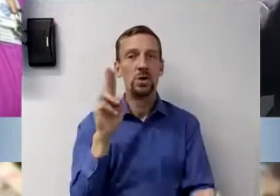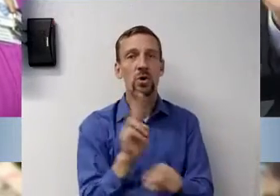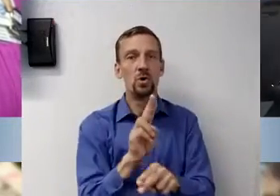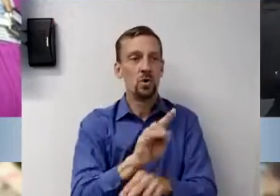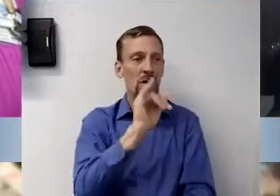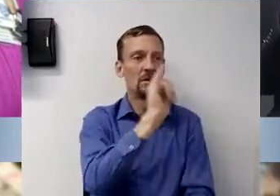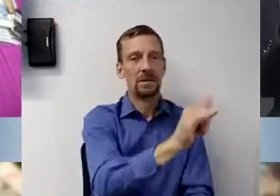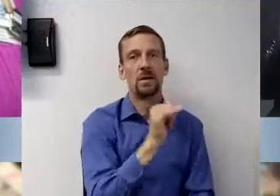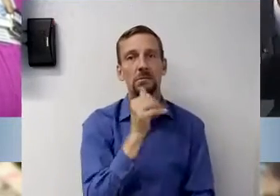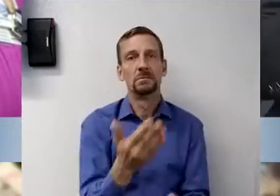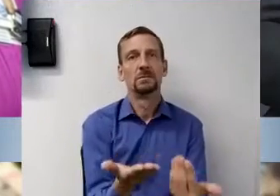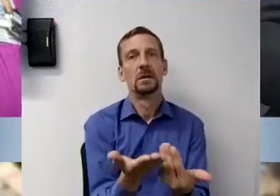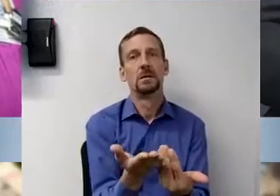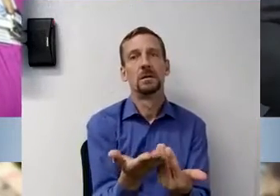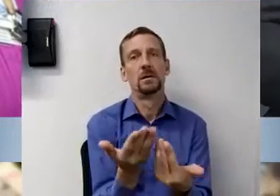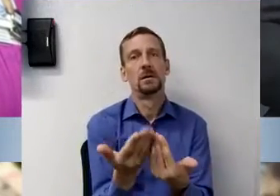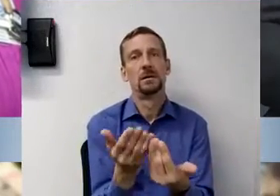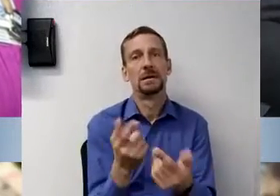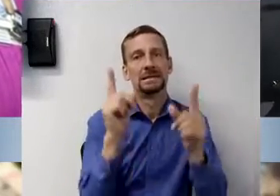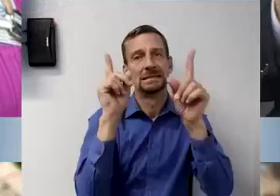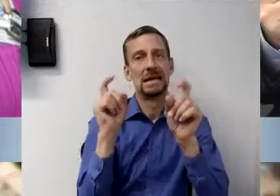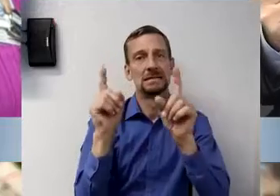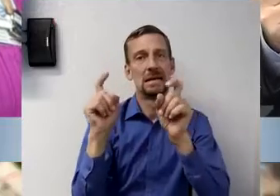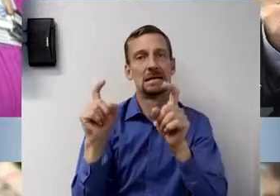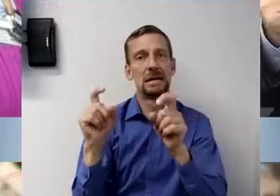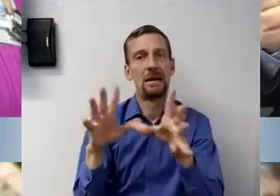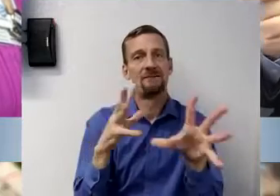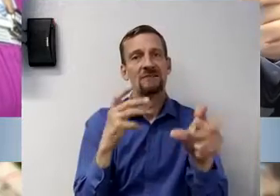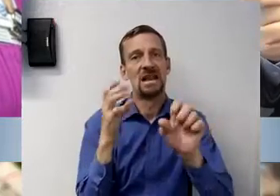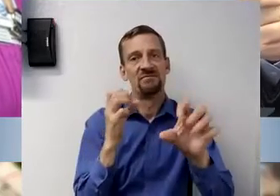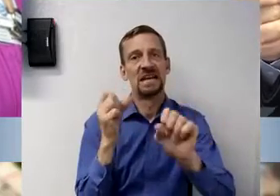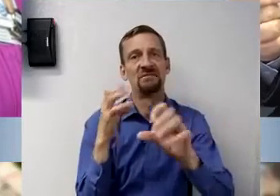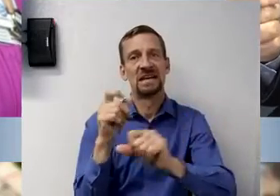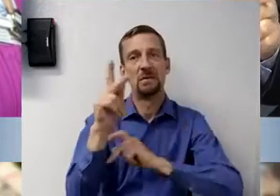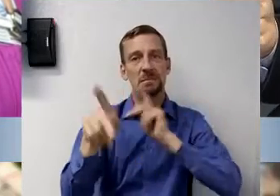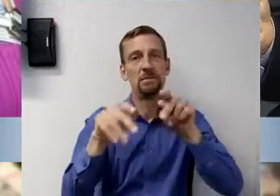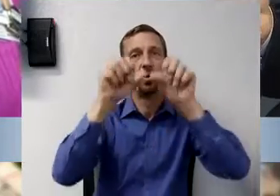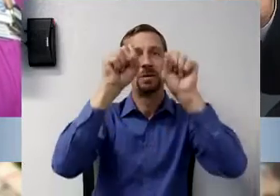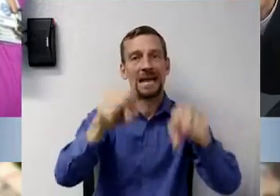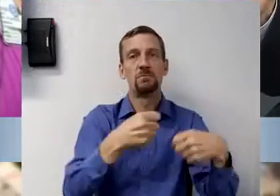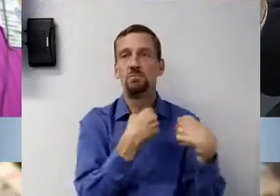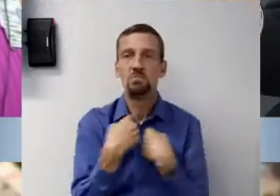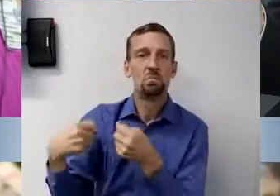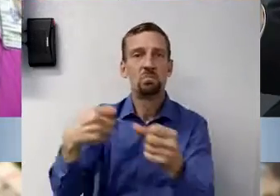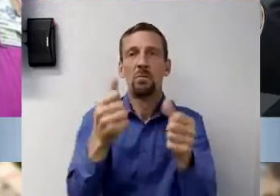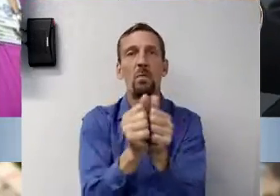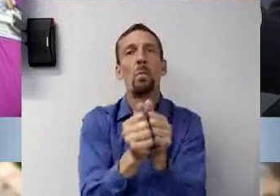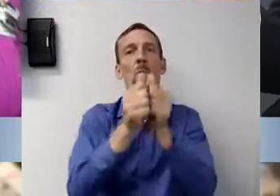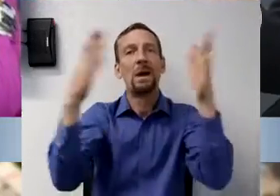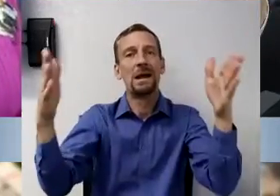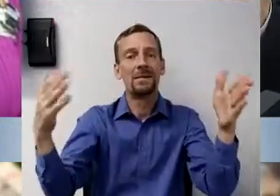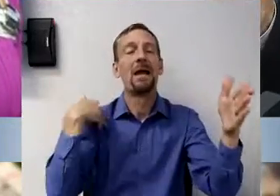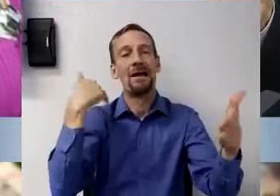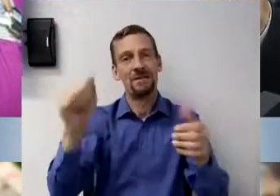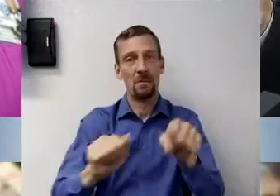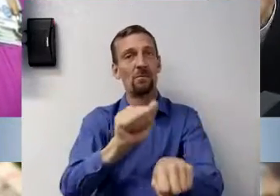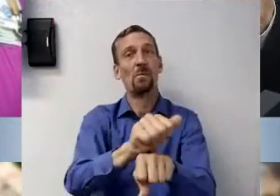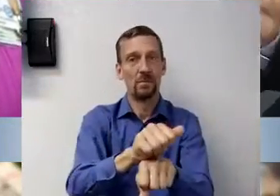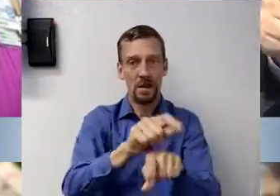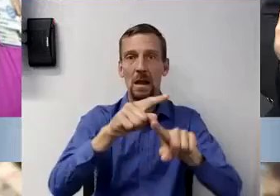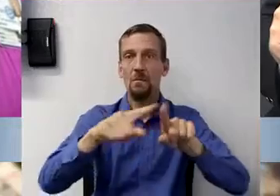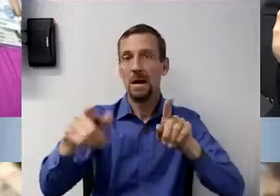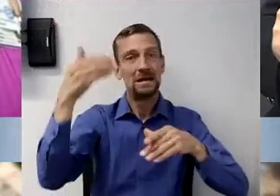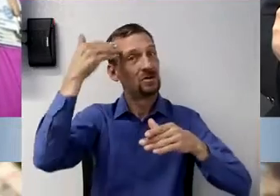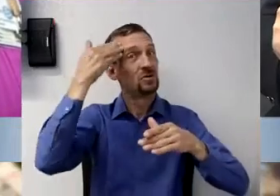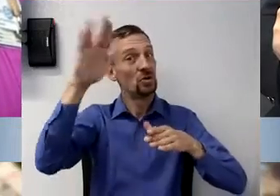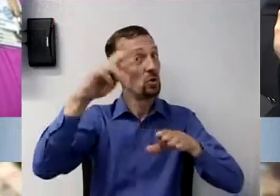just the drive ups and everybody will be able to do it. Right. But I don't know how quickly, um, you get the results back, but I hear